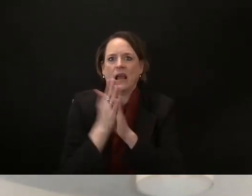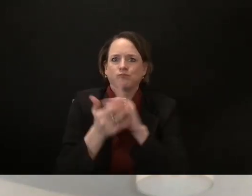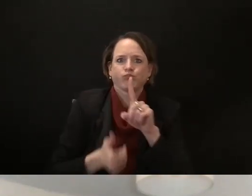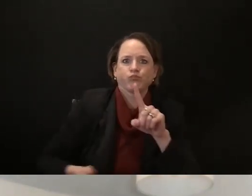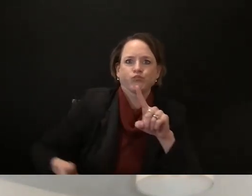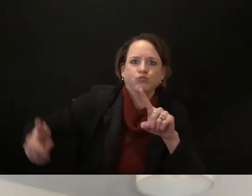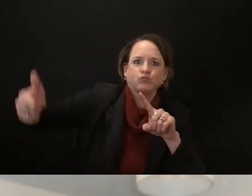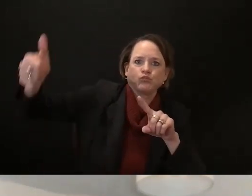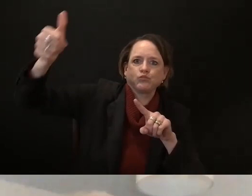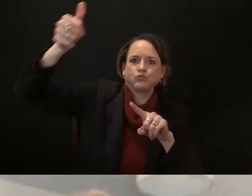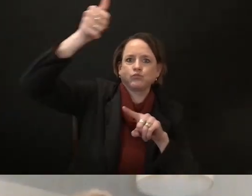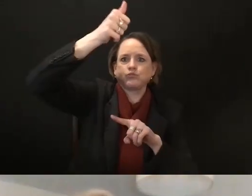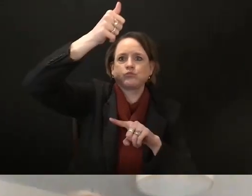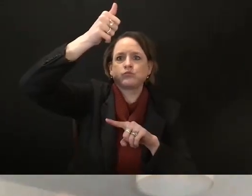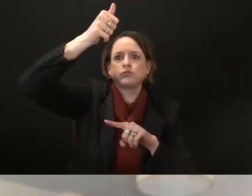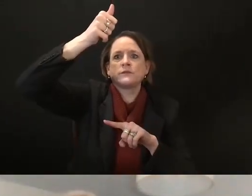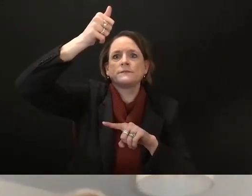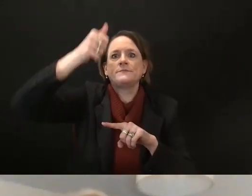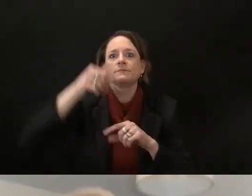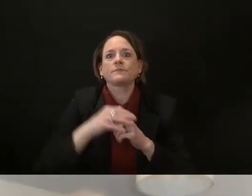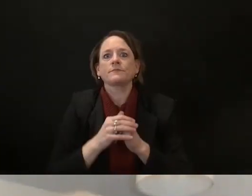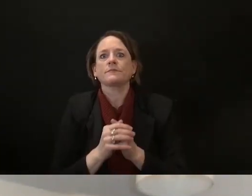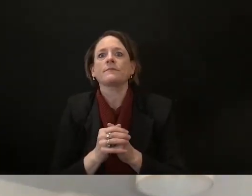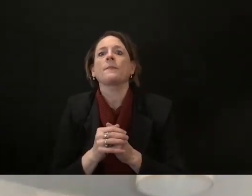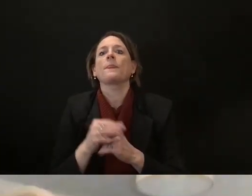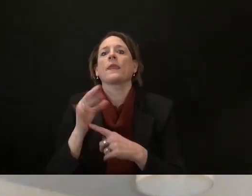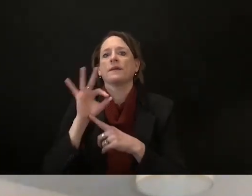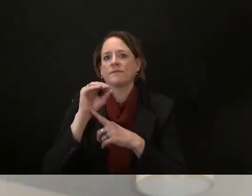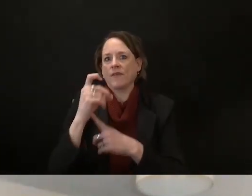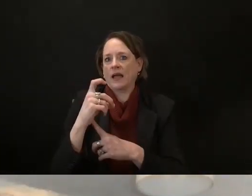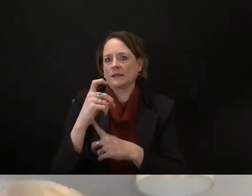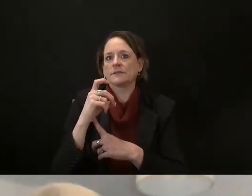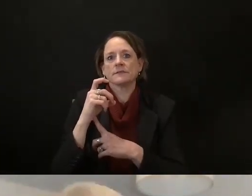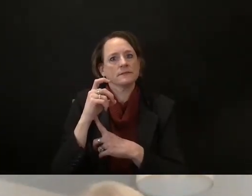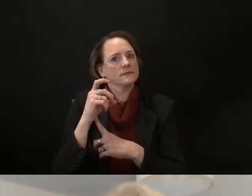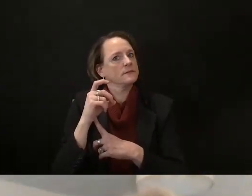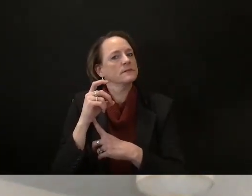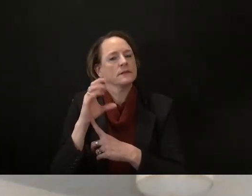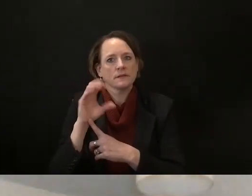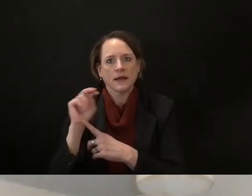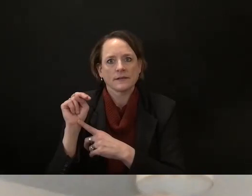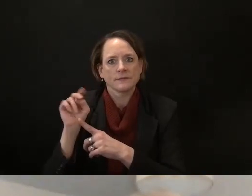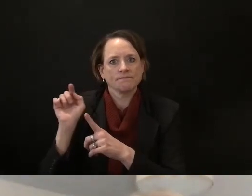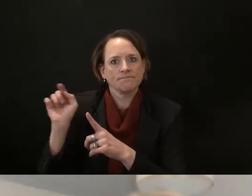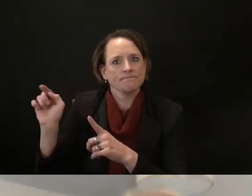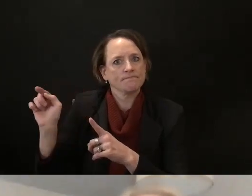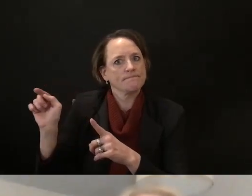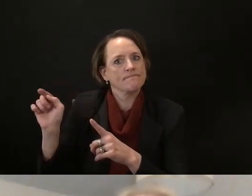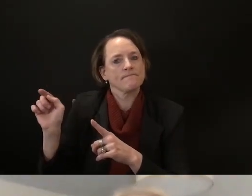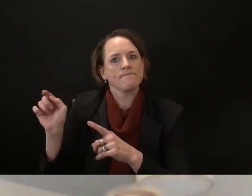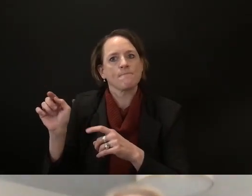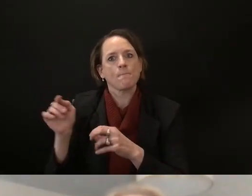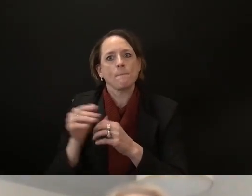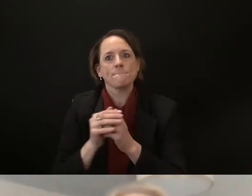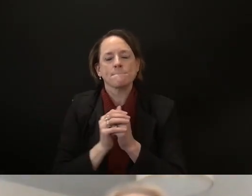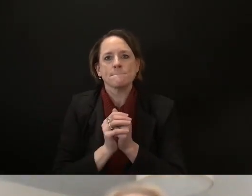foxconn as he can and this is a company that may or may not have promised a bunch of campaign dollars